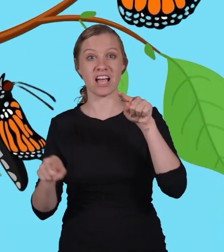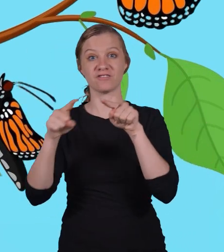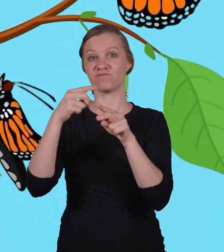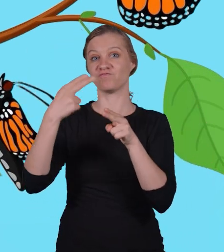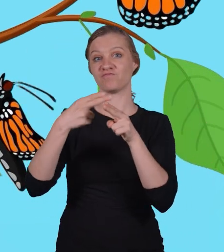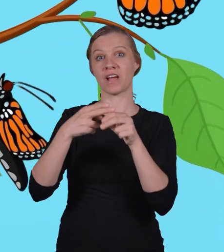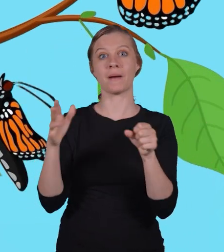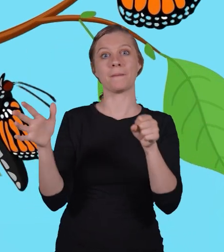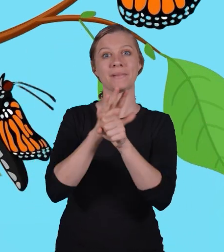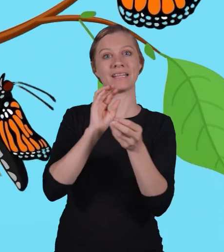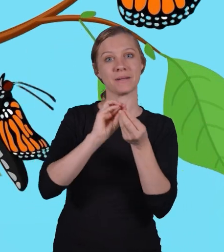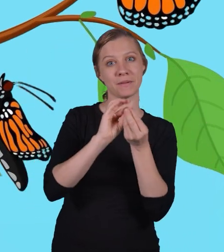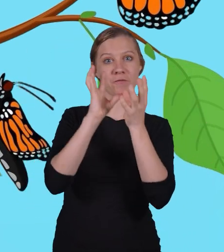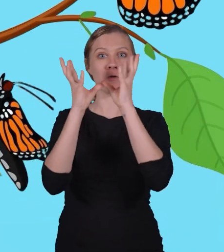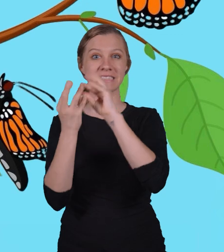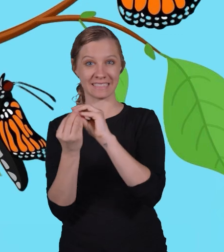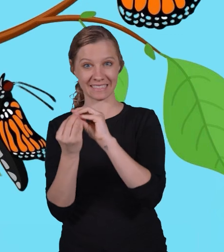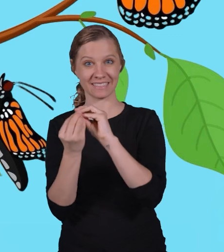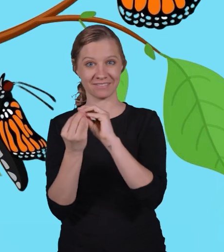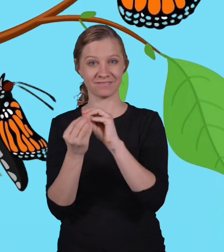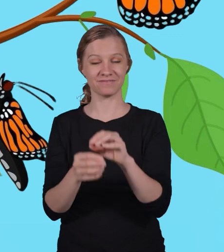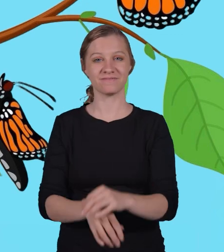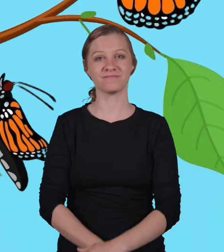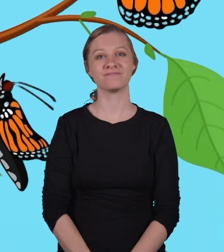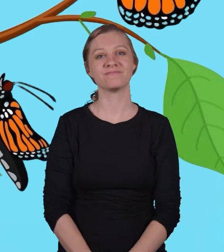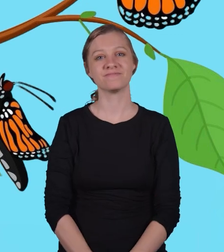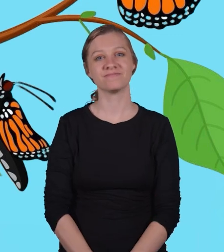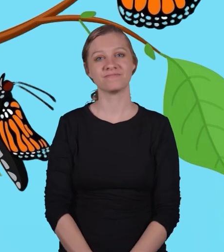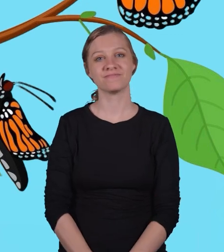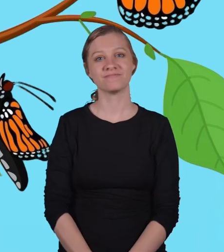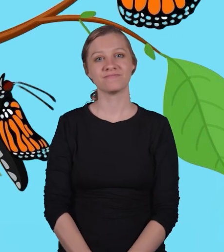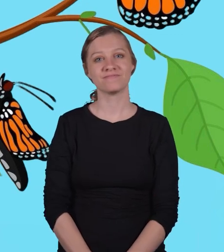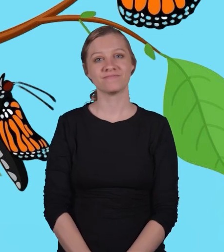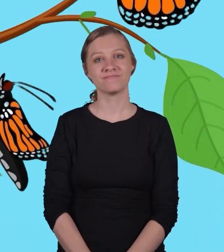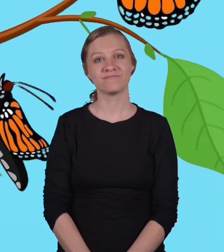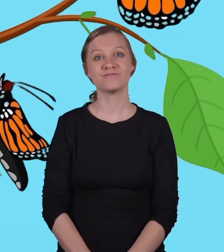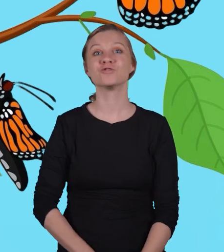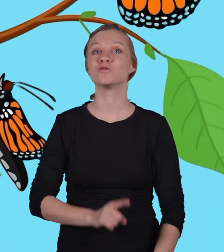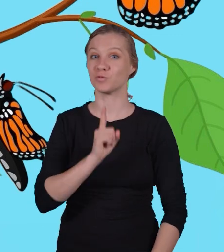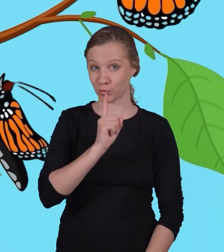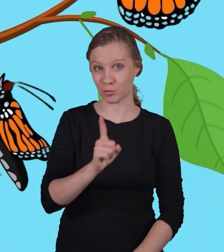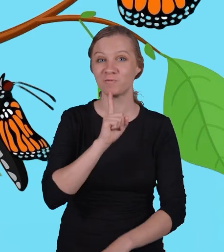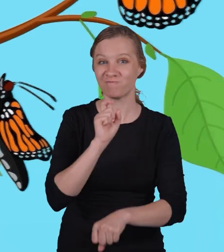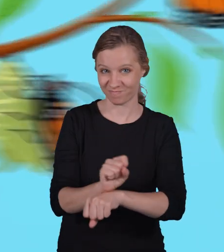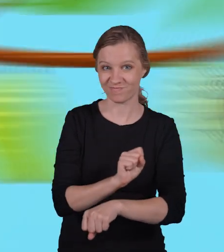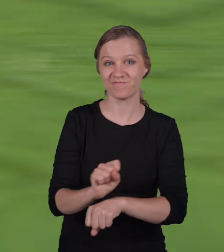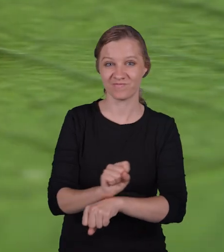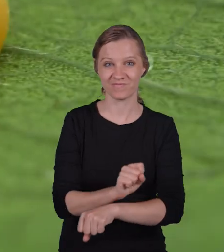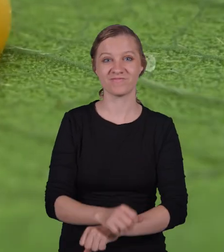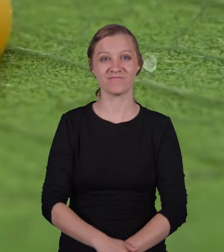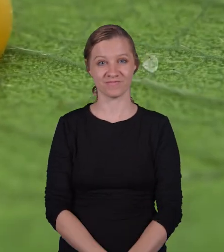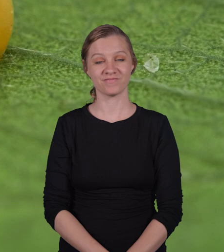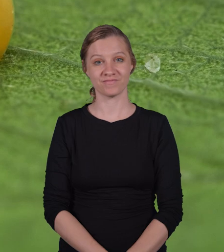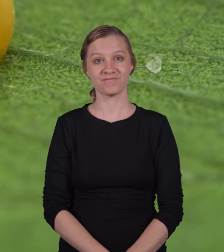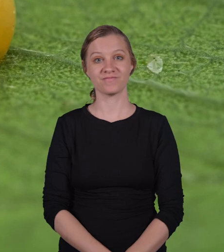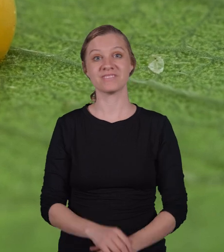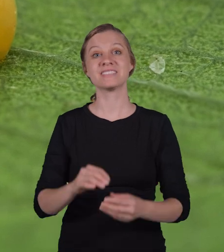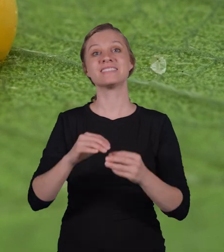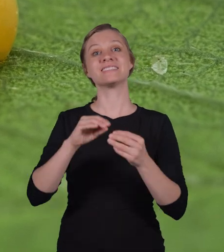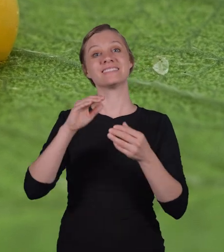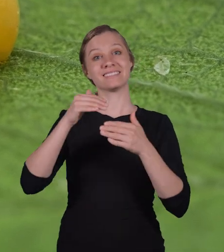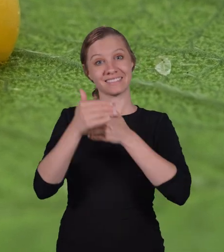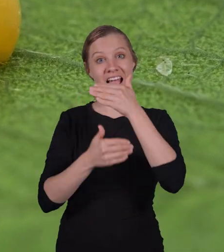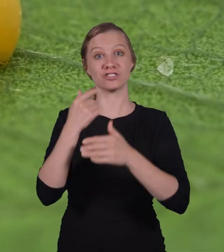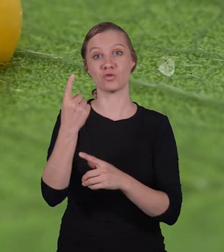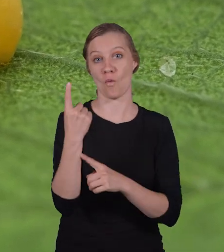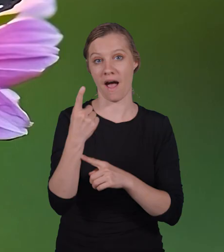is called complete metamorphosis True Stage 1 is